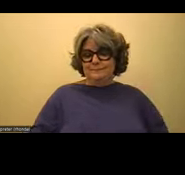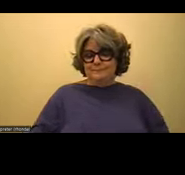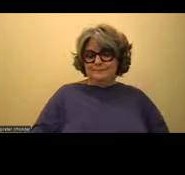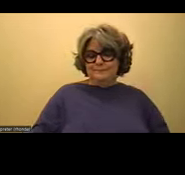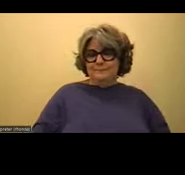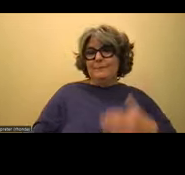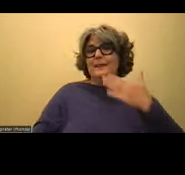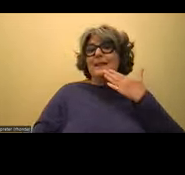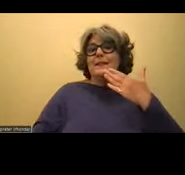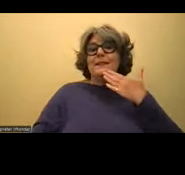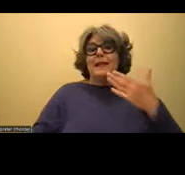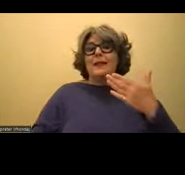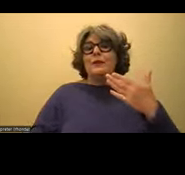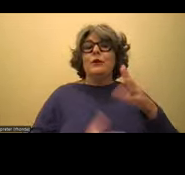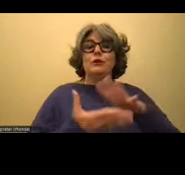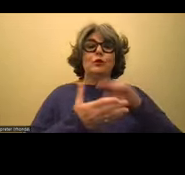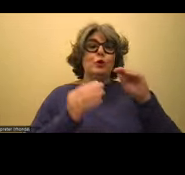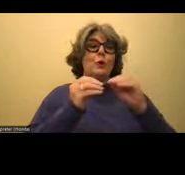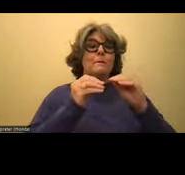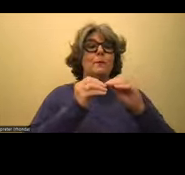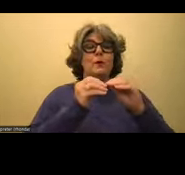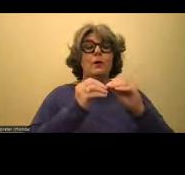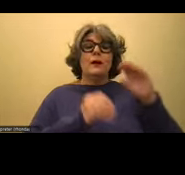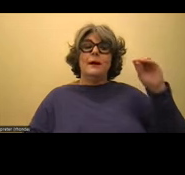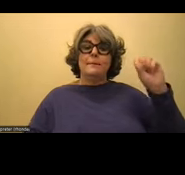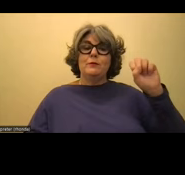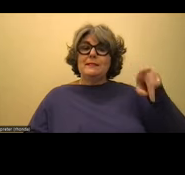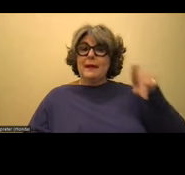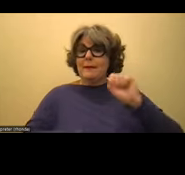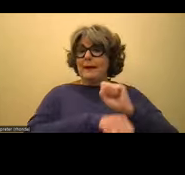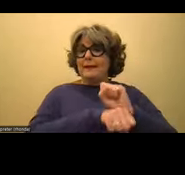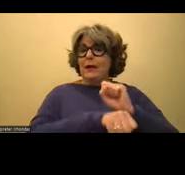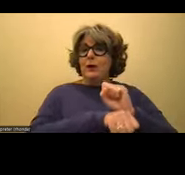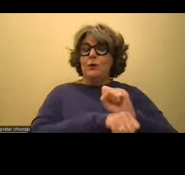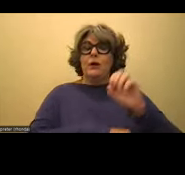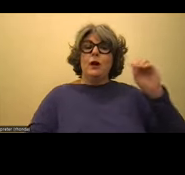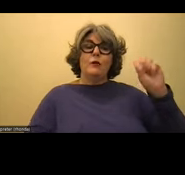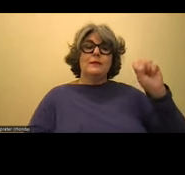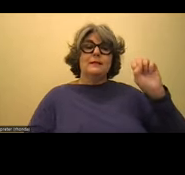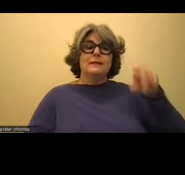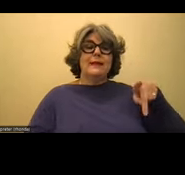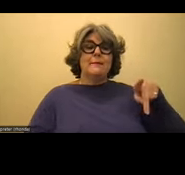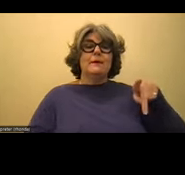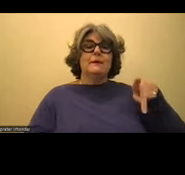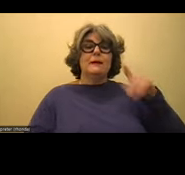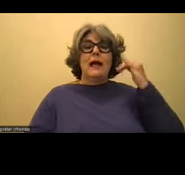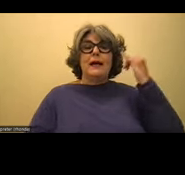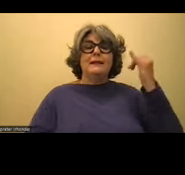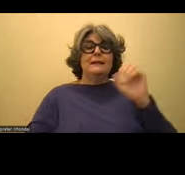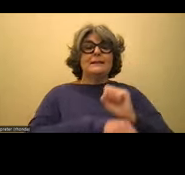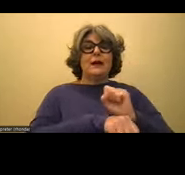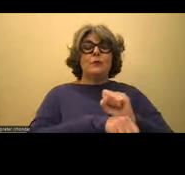Thank you, Ellery. To learn more about OSEP and our work, you can visit our OSEPideasThatWork.org